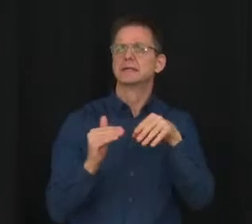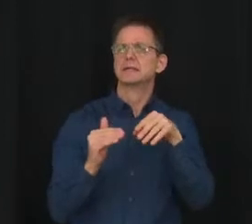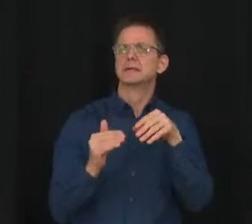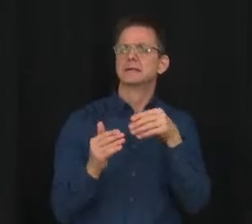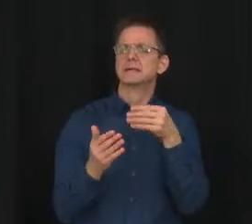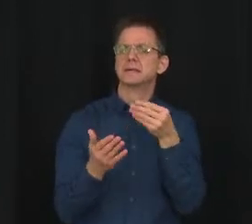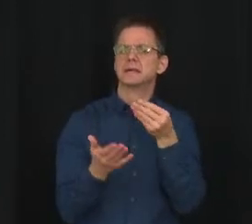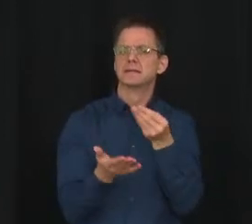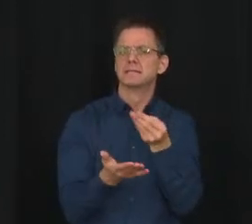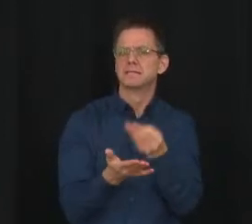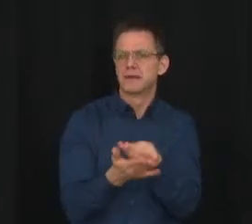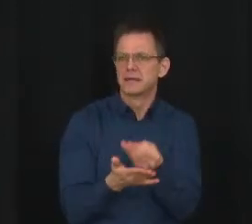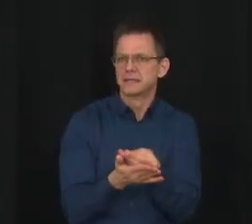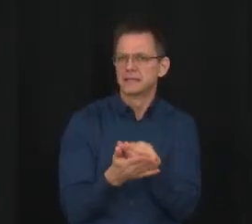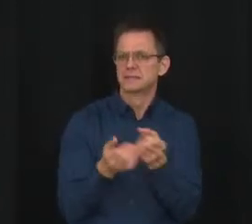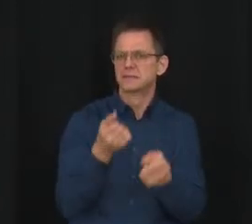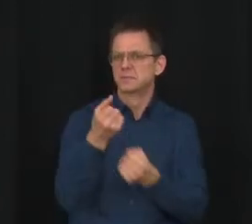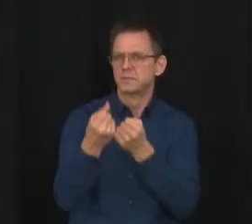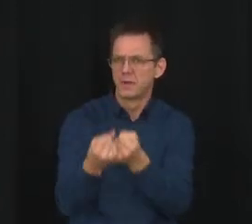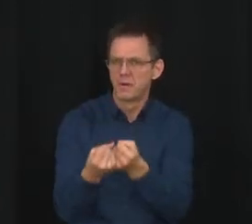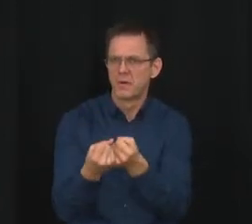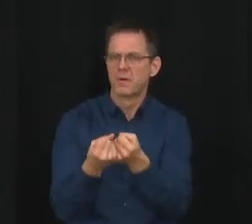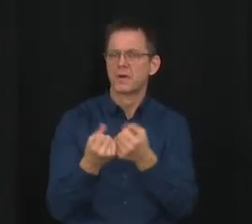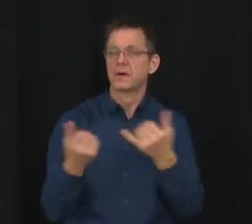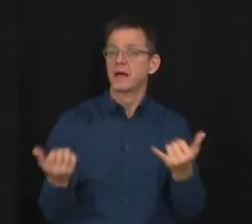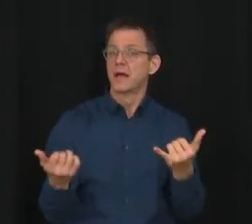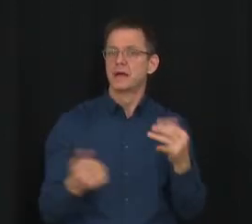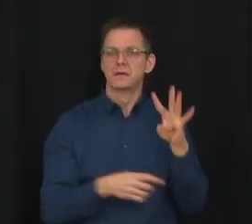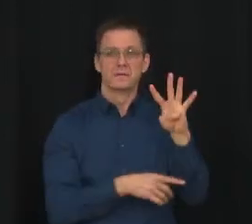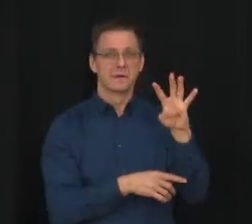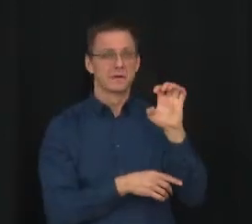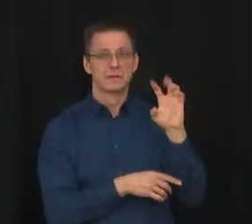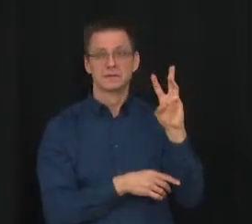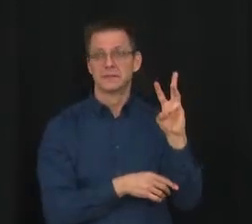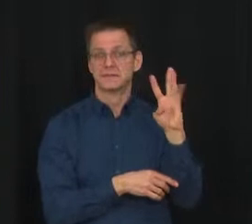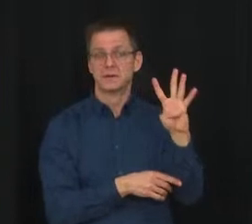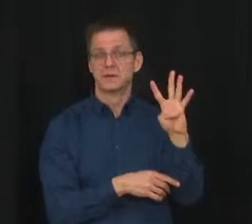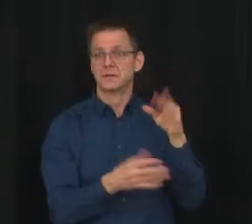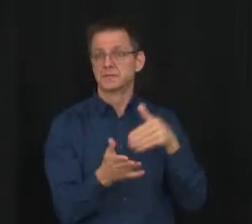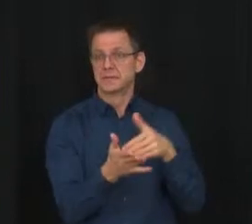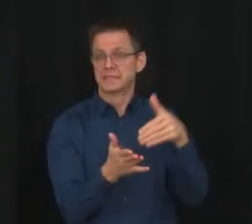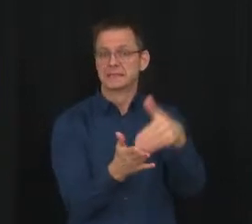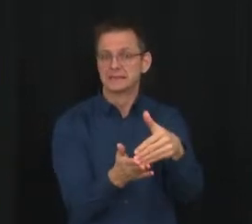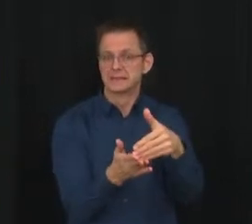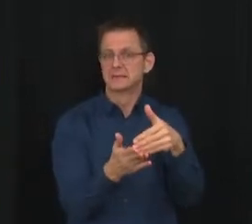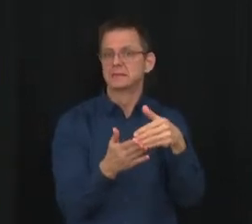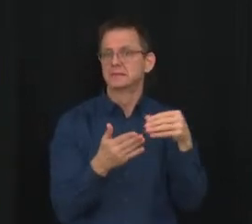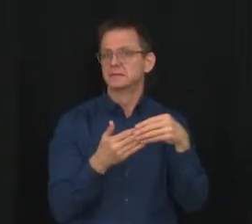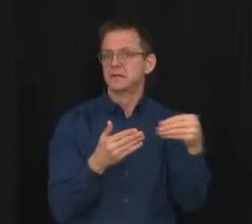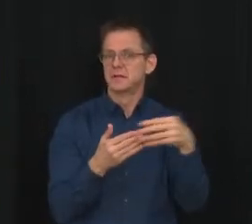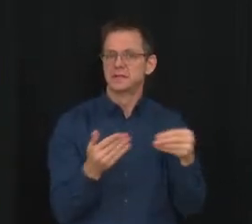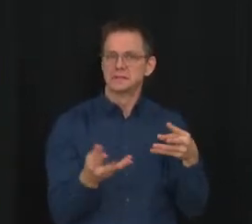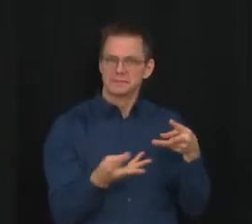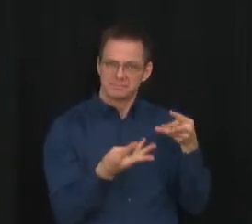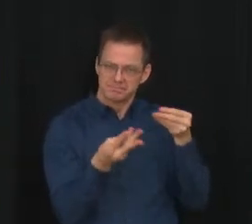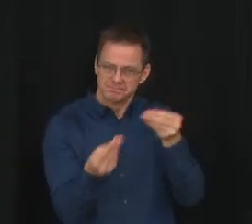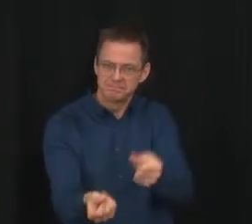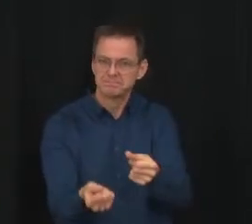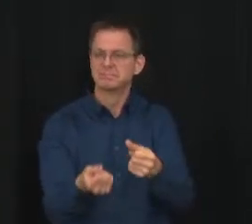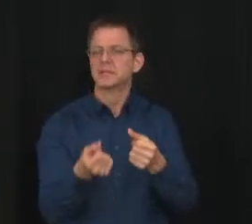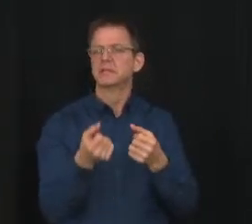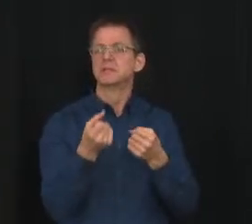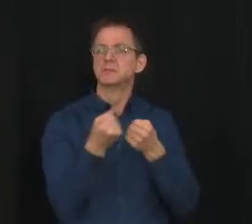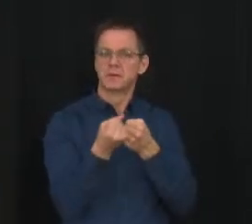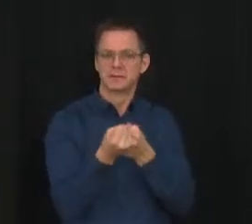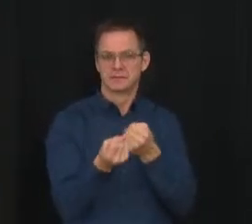$80 million since the pandemic began. This is overall school